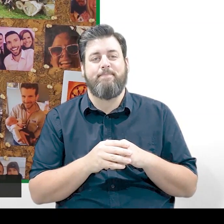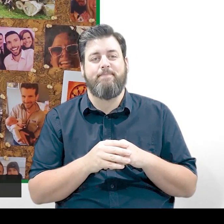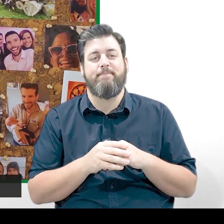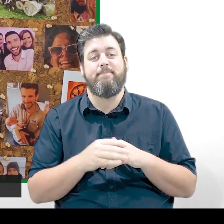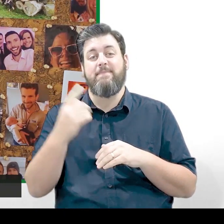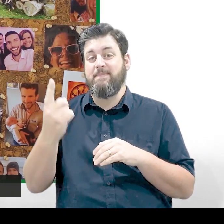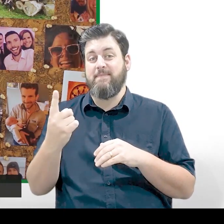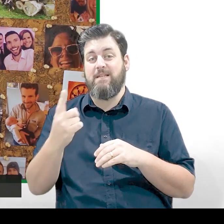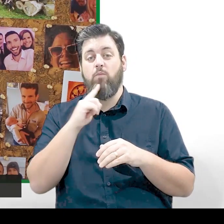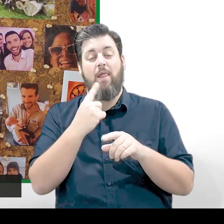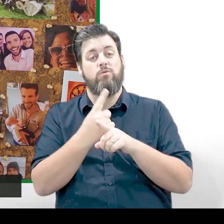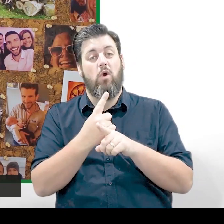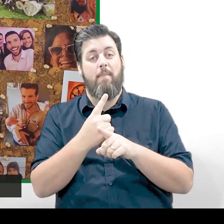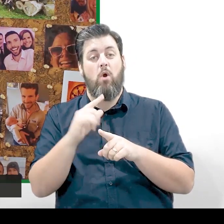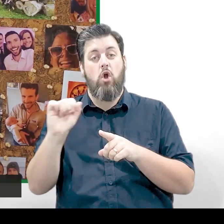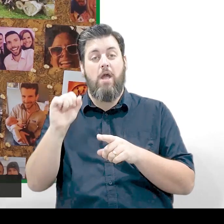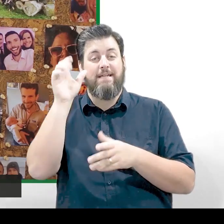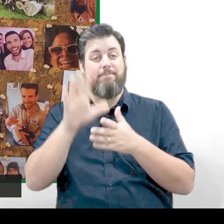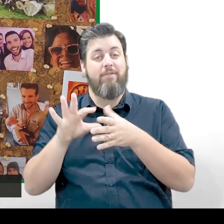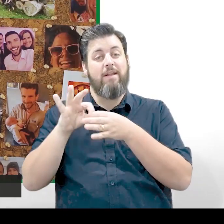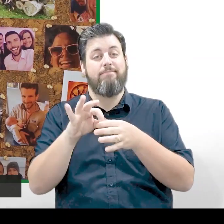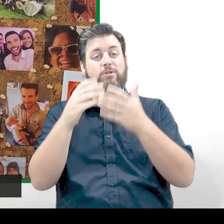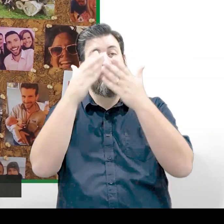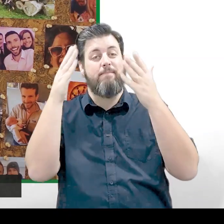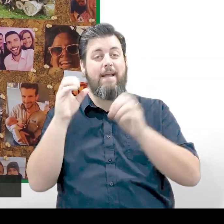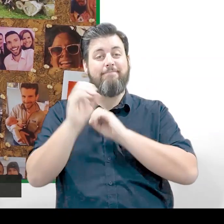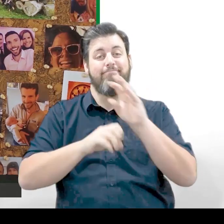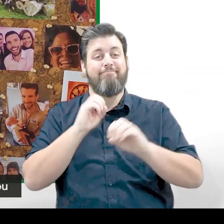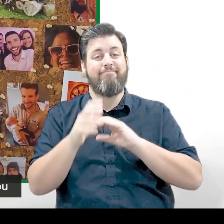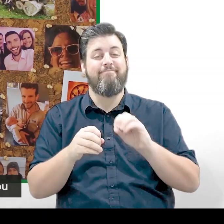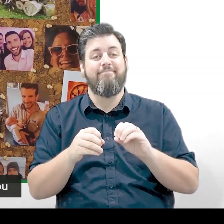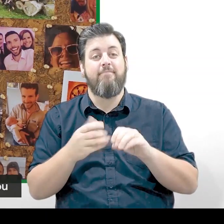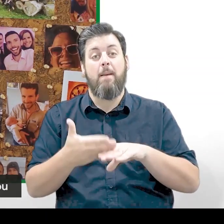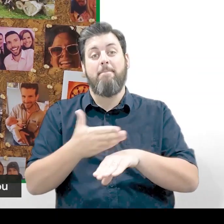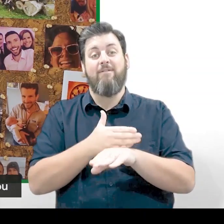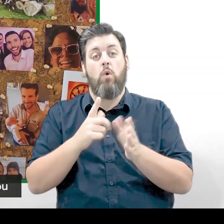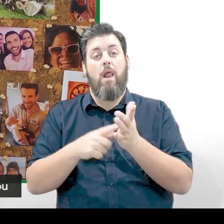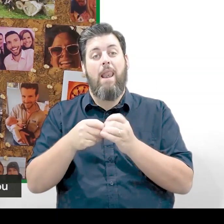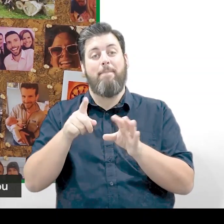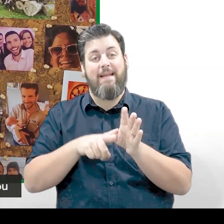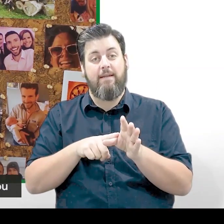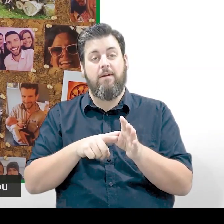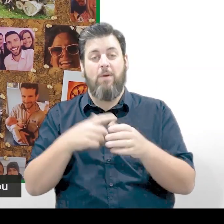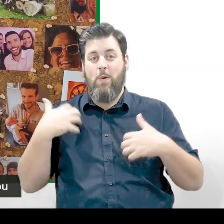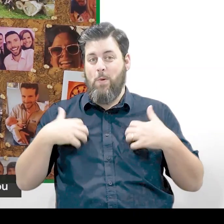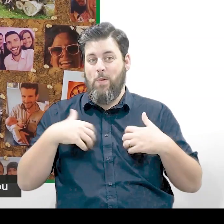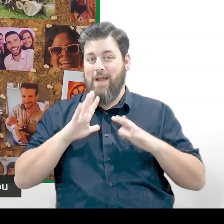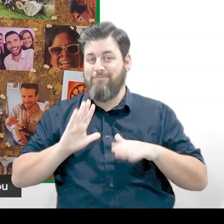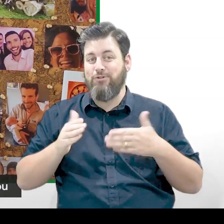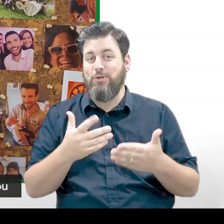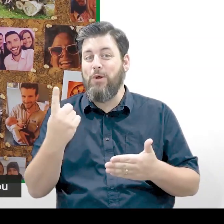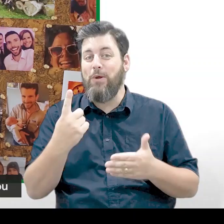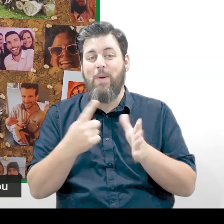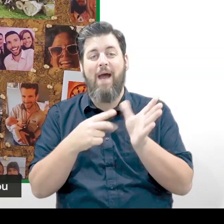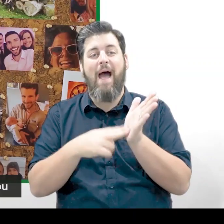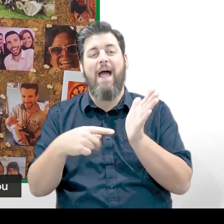into space. She's going to be sharing all of her intergalactic knowledge with us. Before Libby, I'm really excited